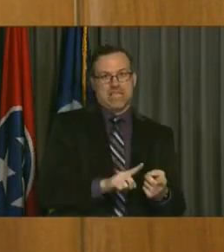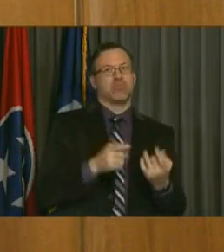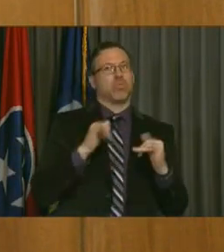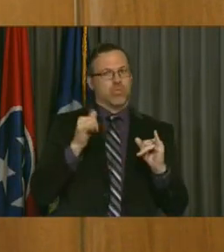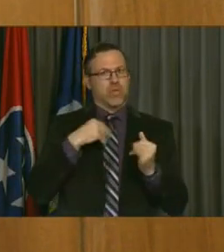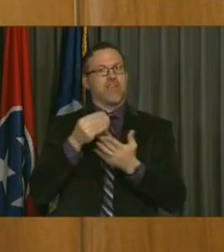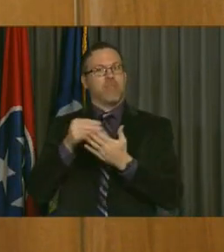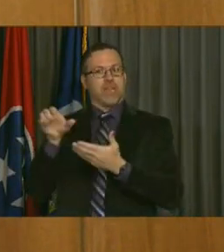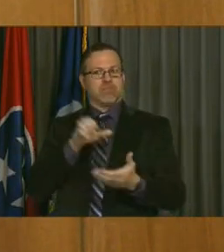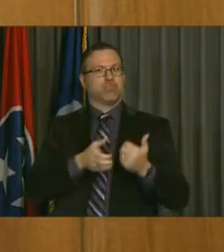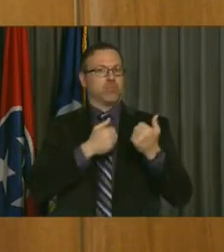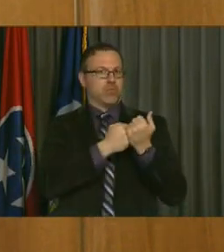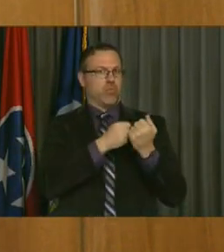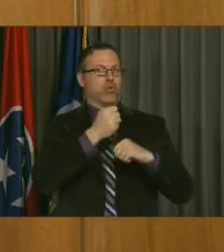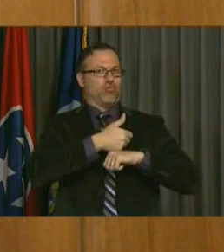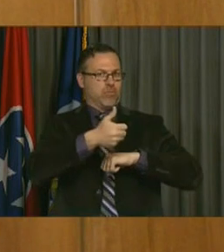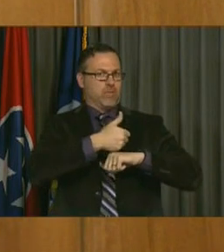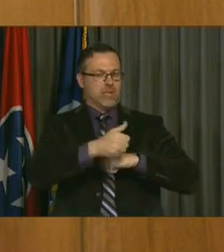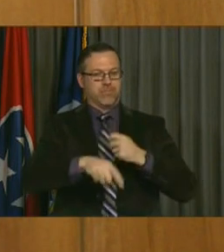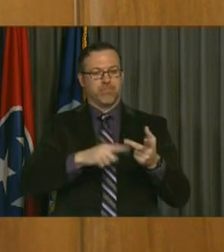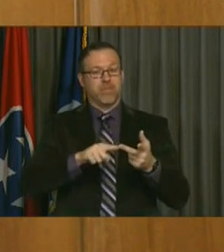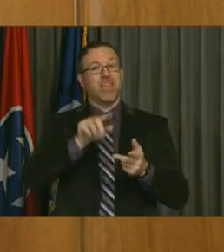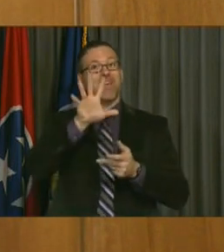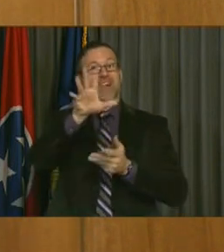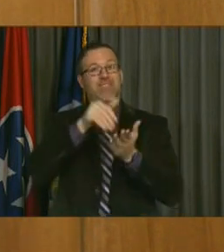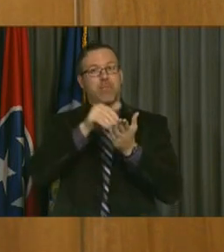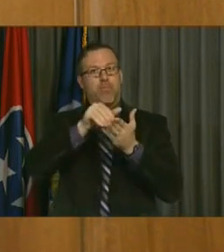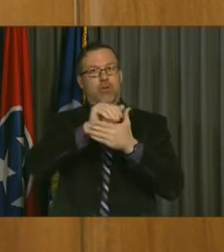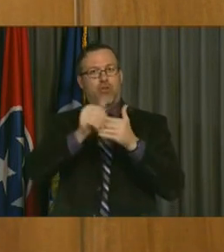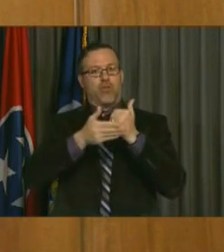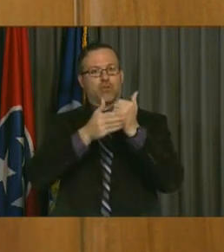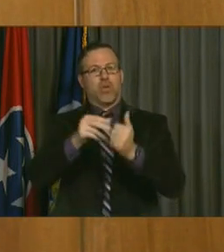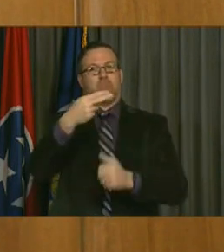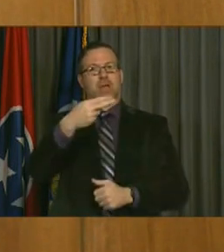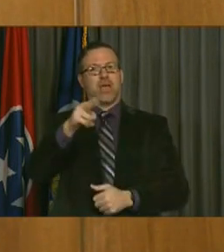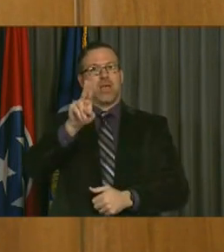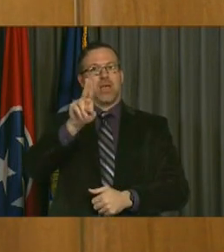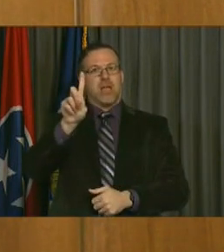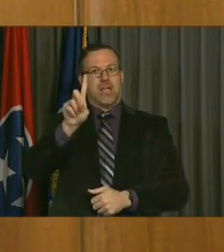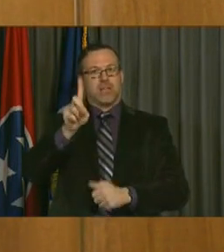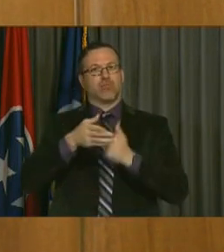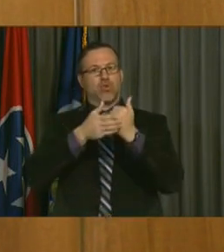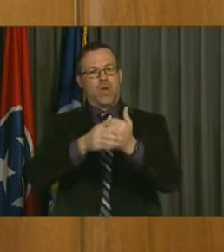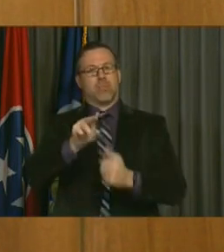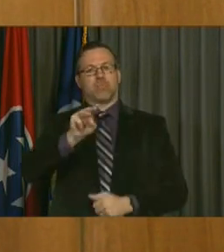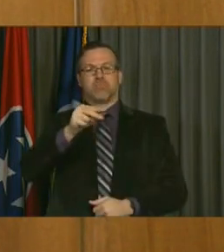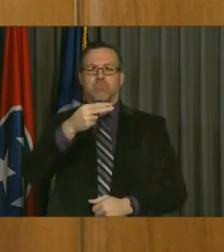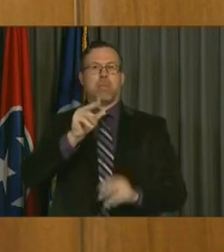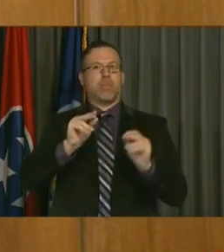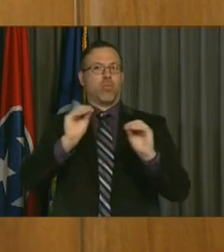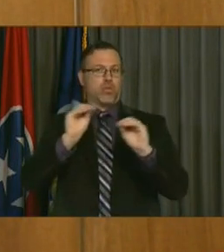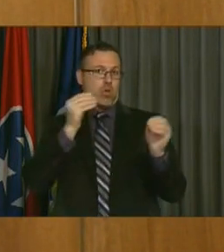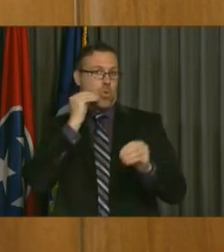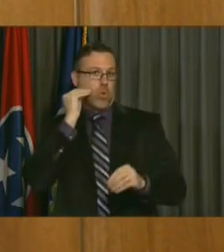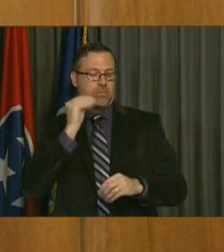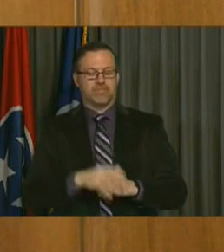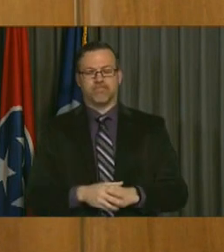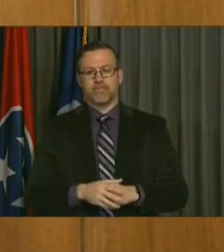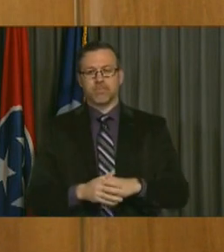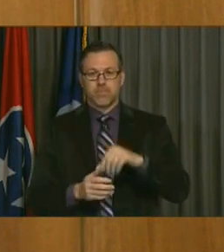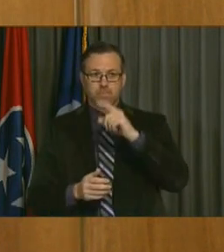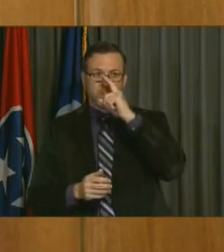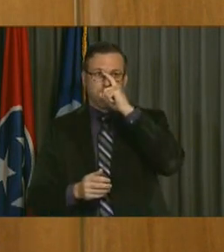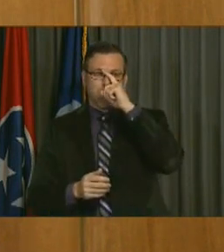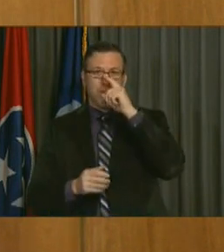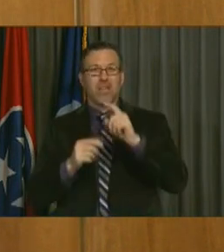There is $5 million from HUD focused on sheltering and services to our homeless population. We have also